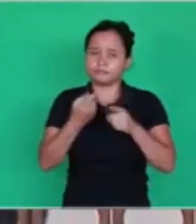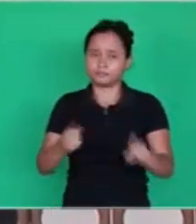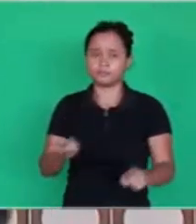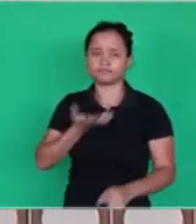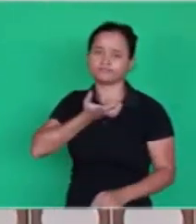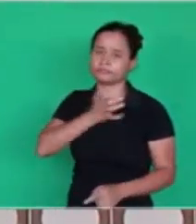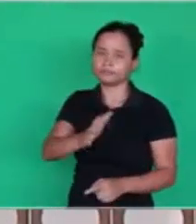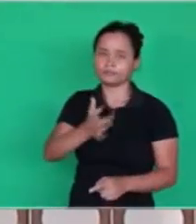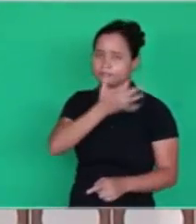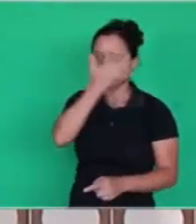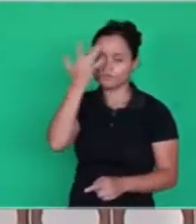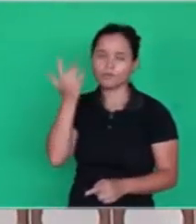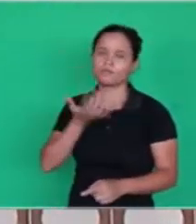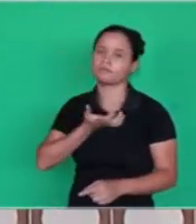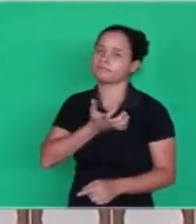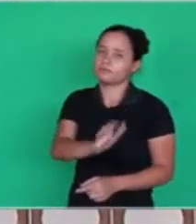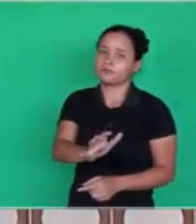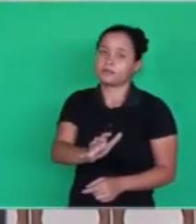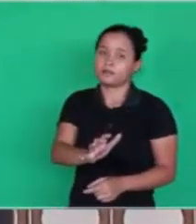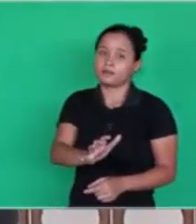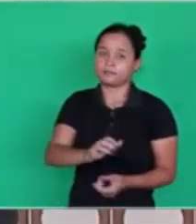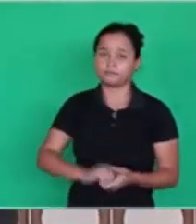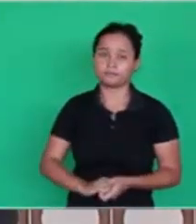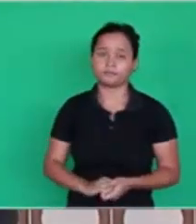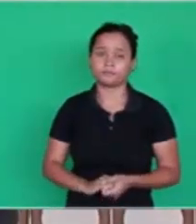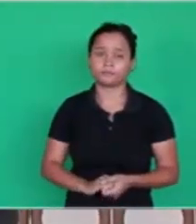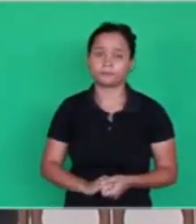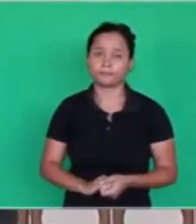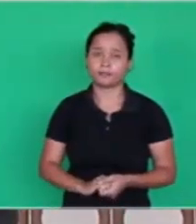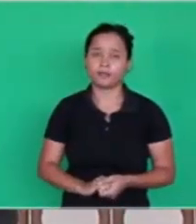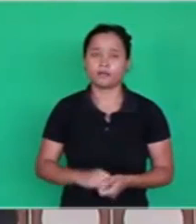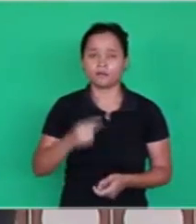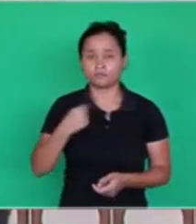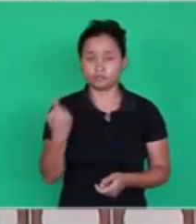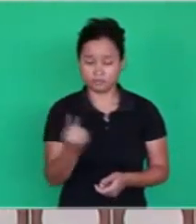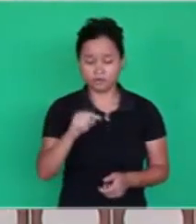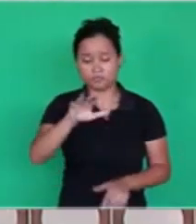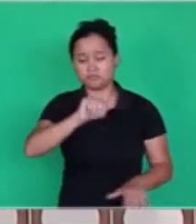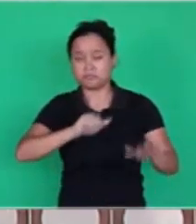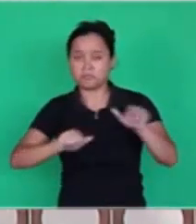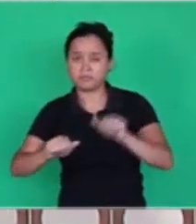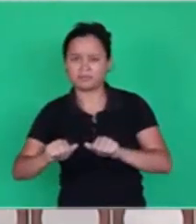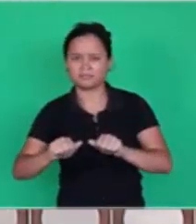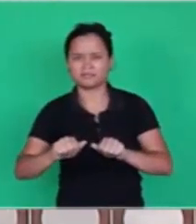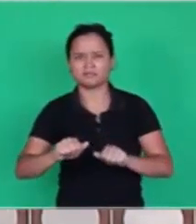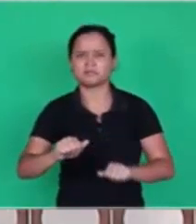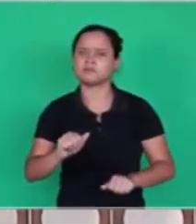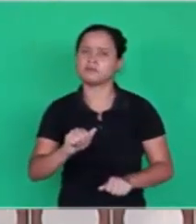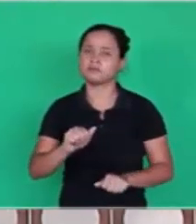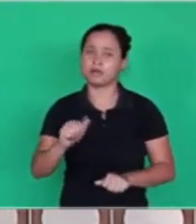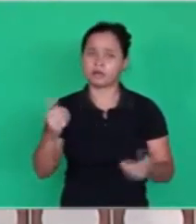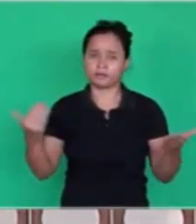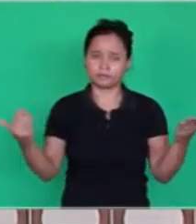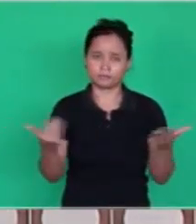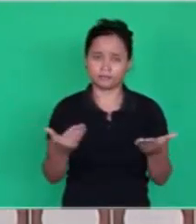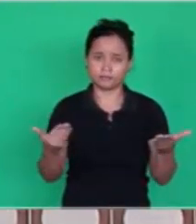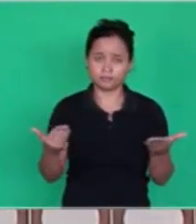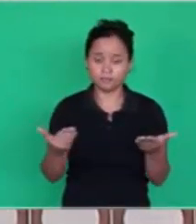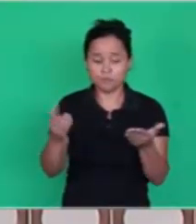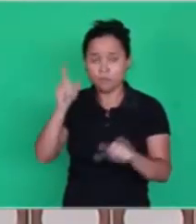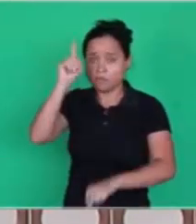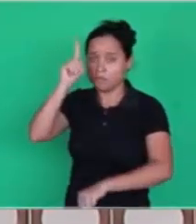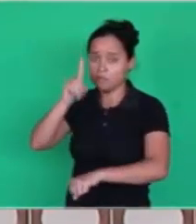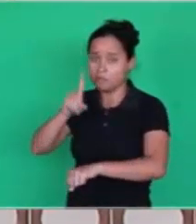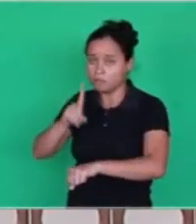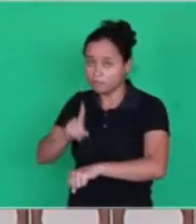what the Lord wants for our life. It's not what that kind of thing we were called for. And much more now. These last moments.